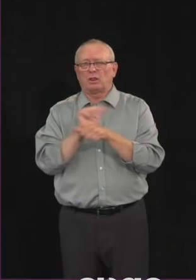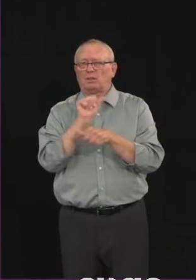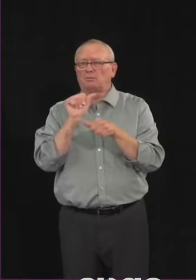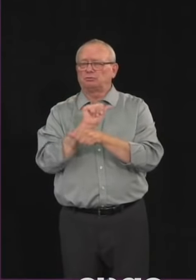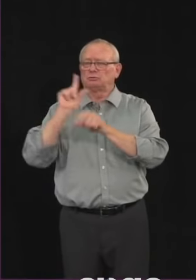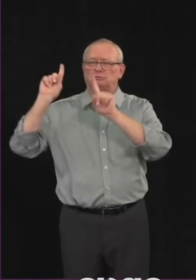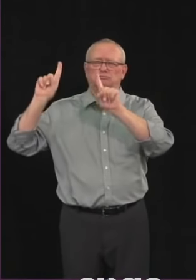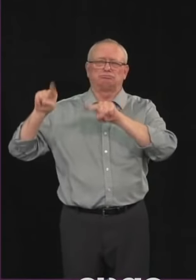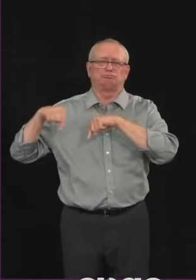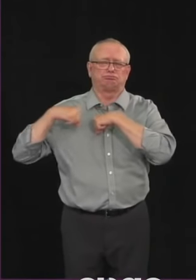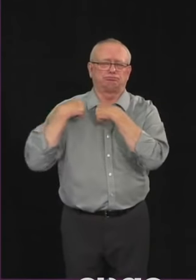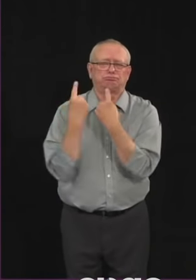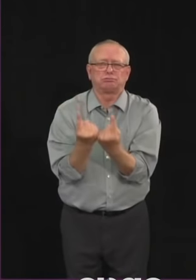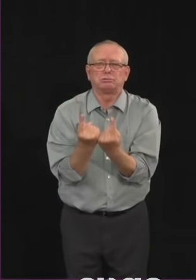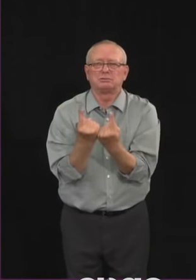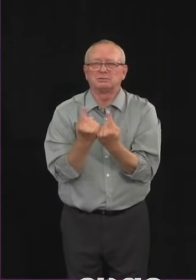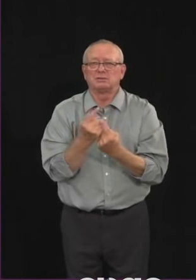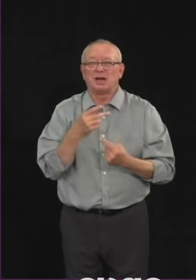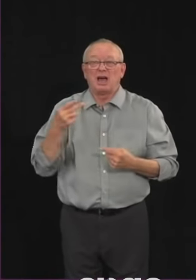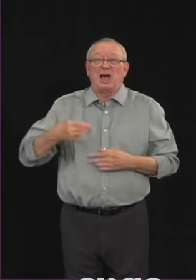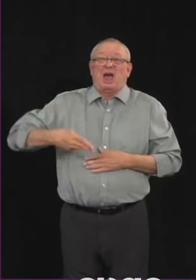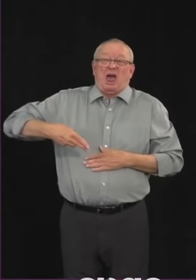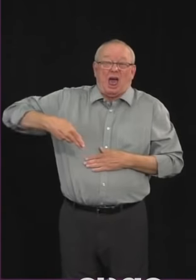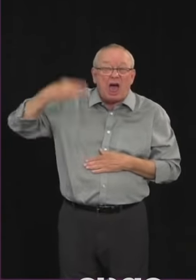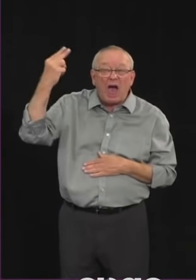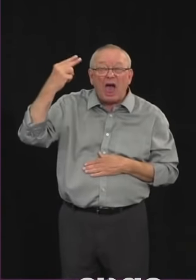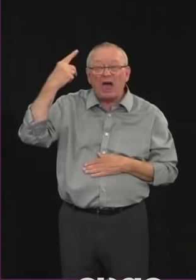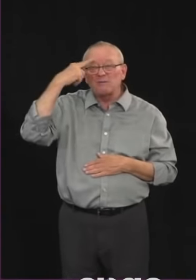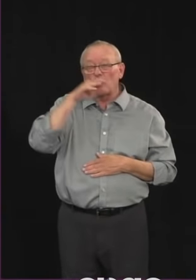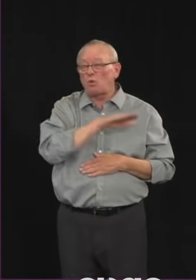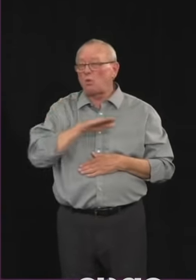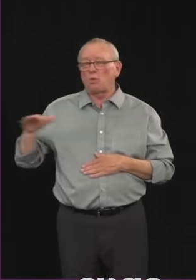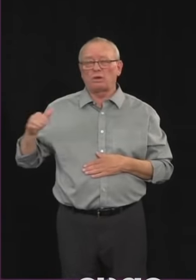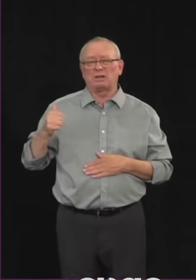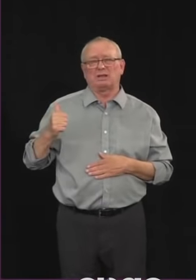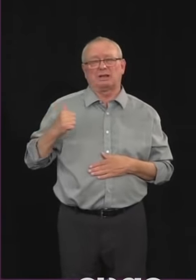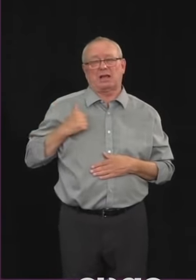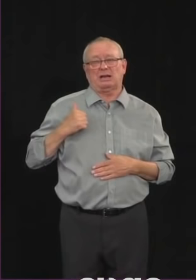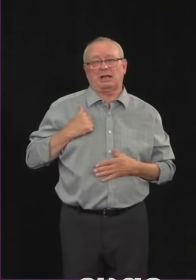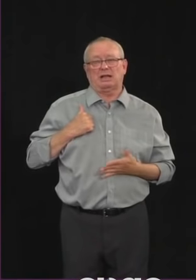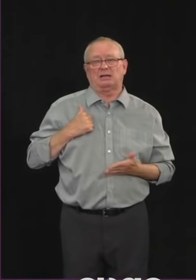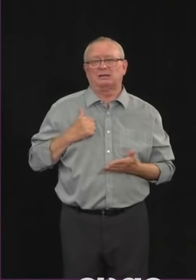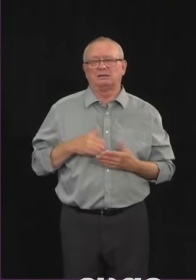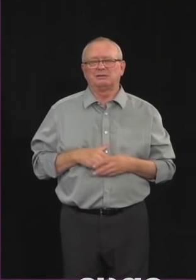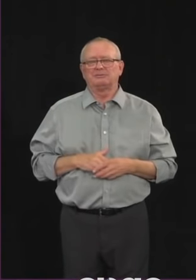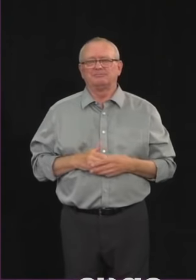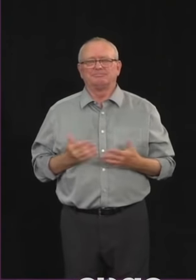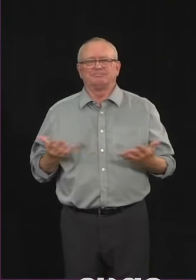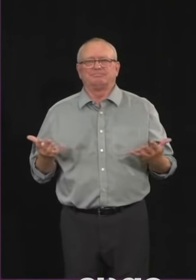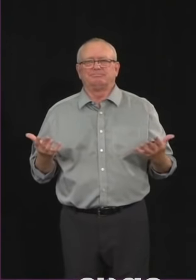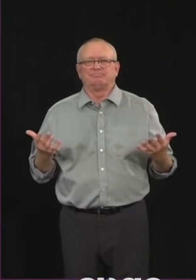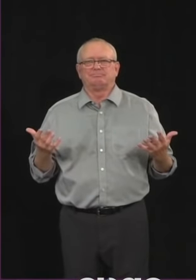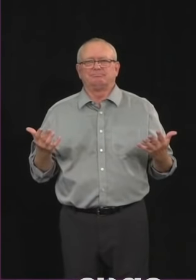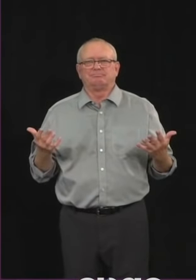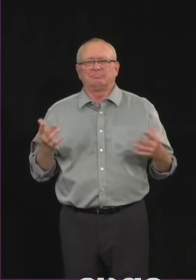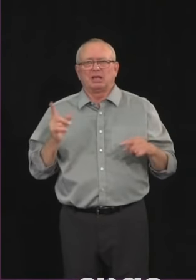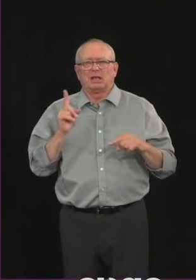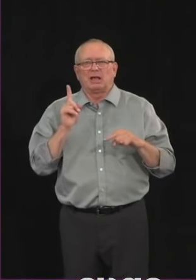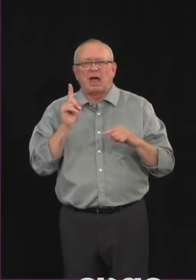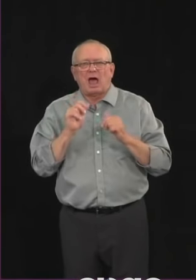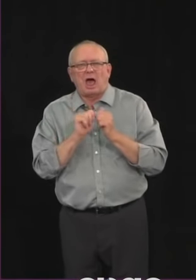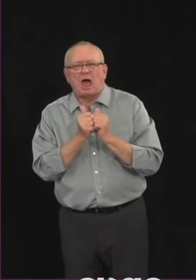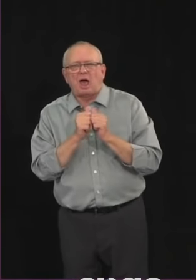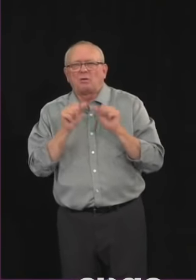country that we can hold the line on that spending and um because quite frankly the previous framework um we projected